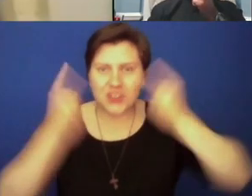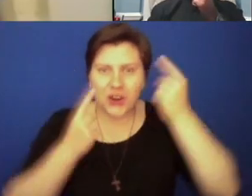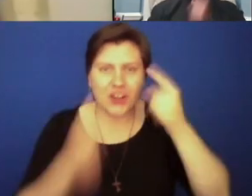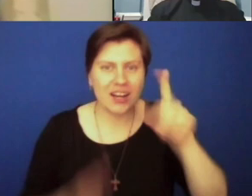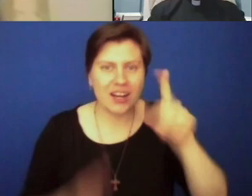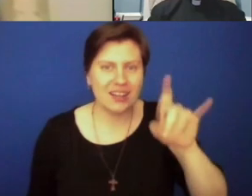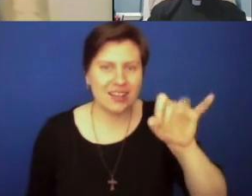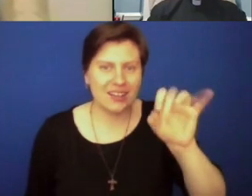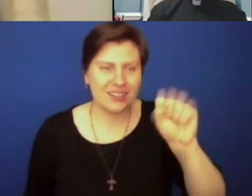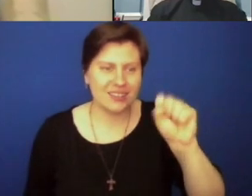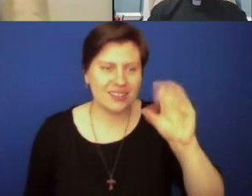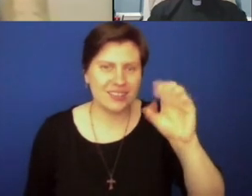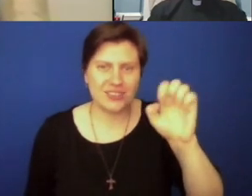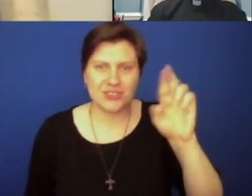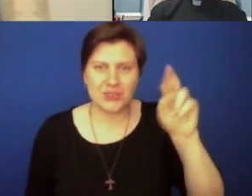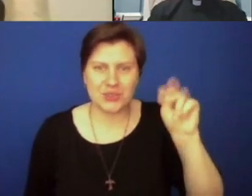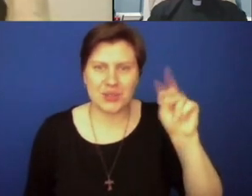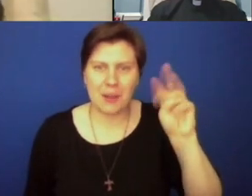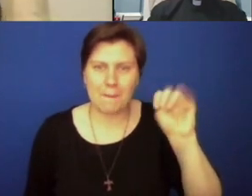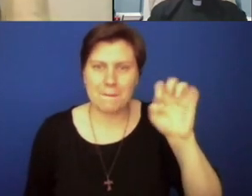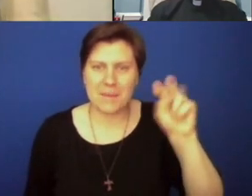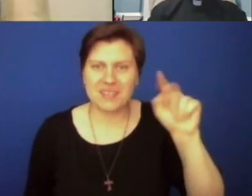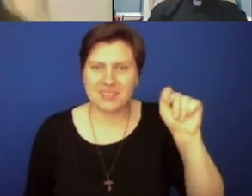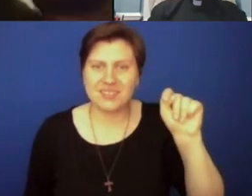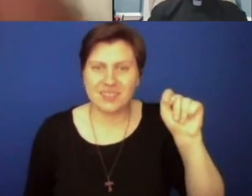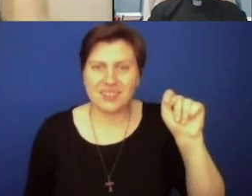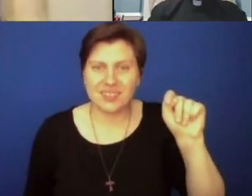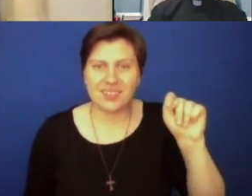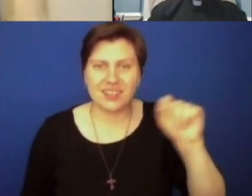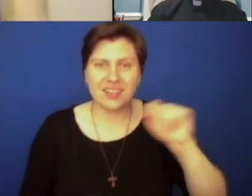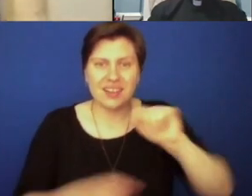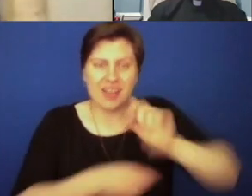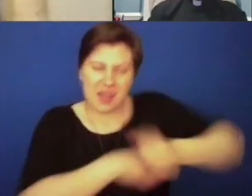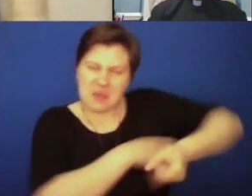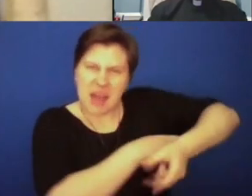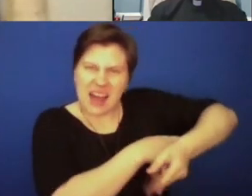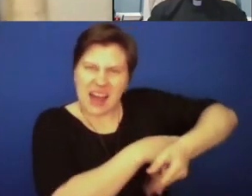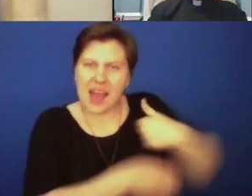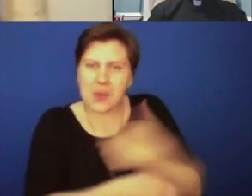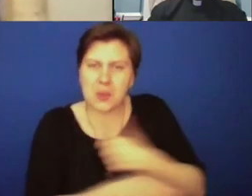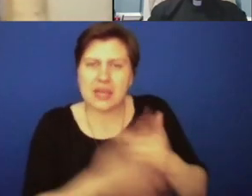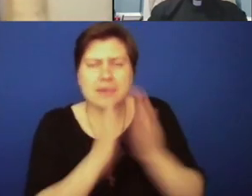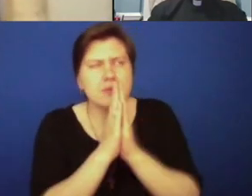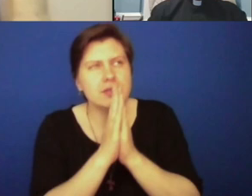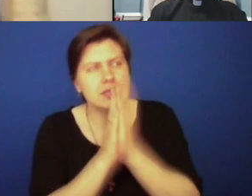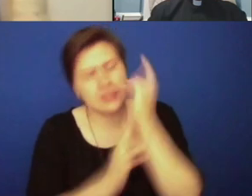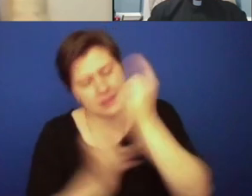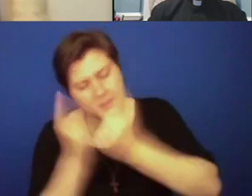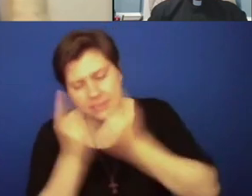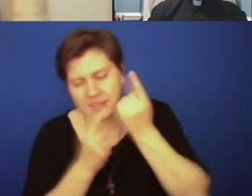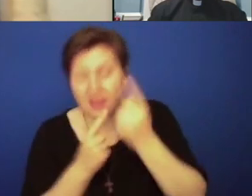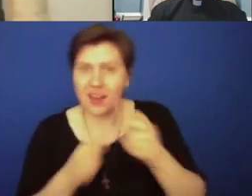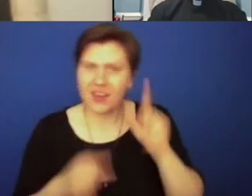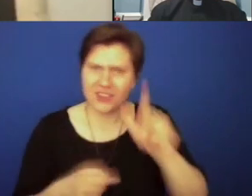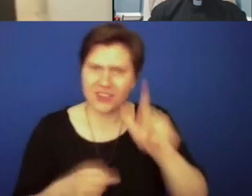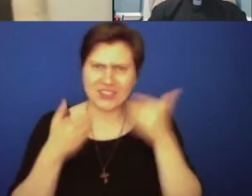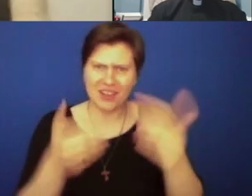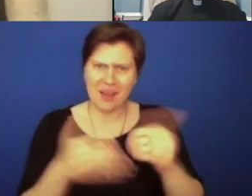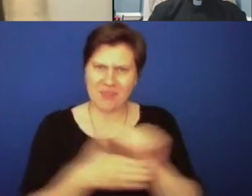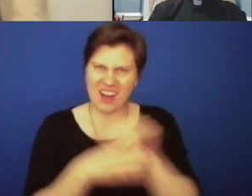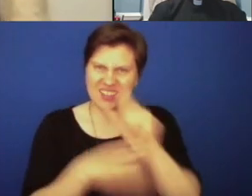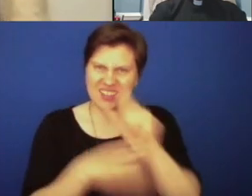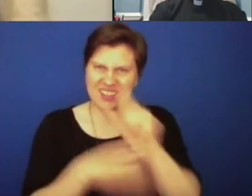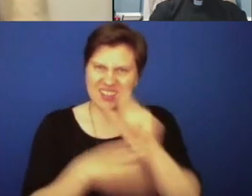to go and reflect in our private corners and our wee hours of the night. And so we should practice that very often,